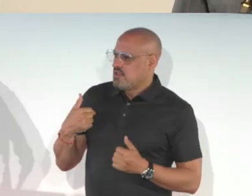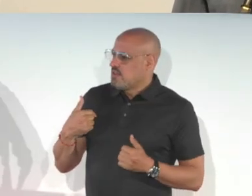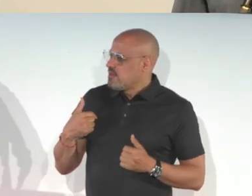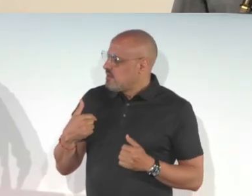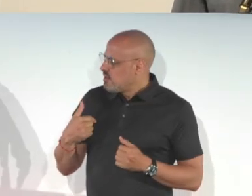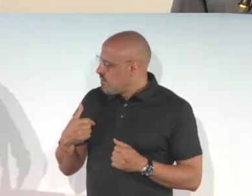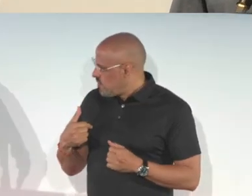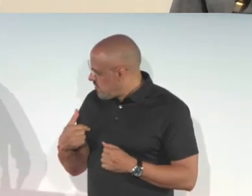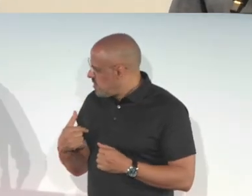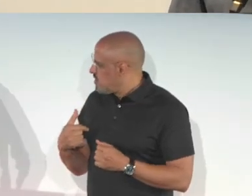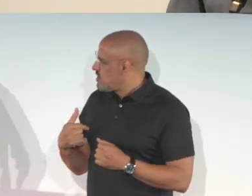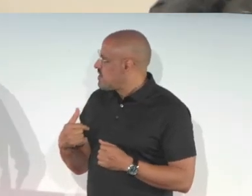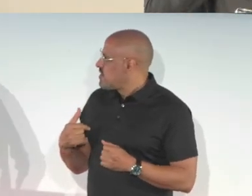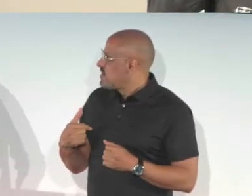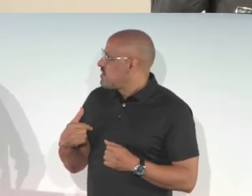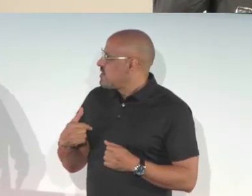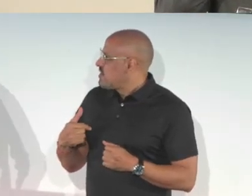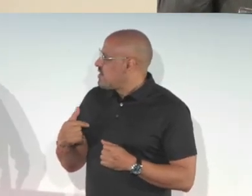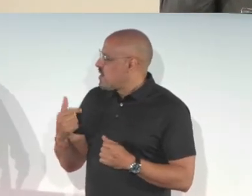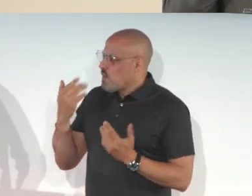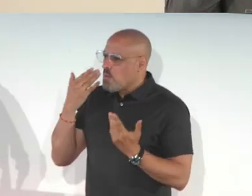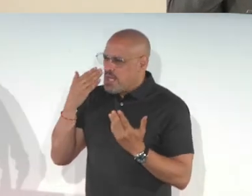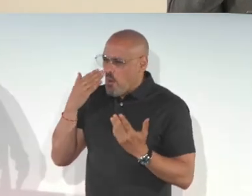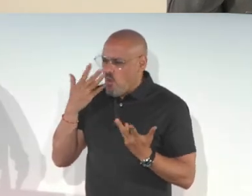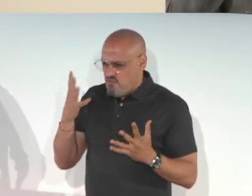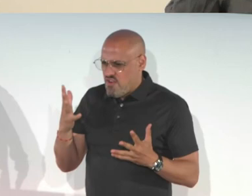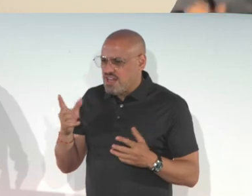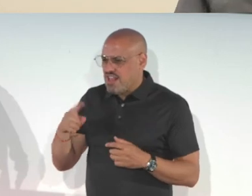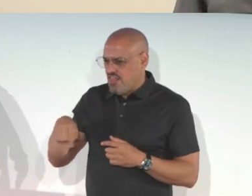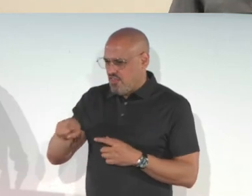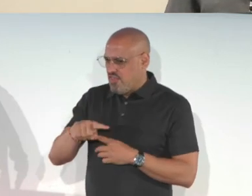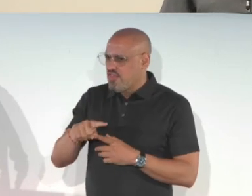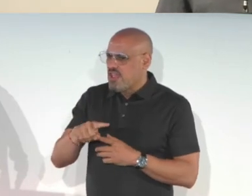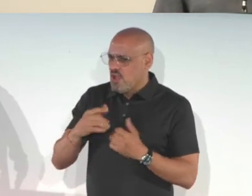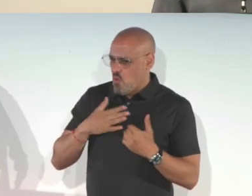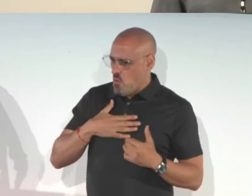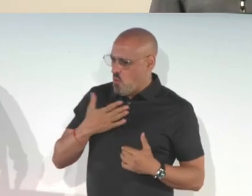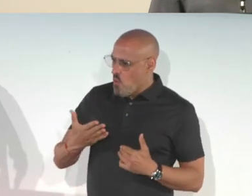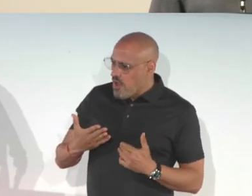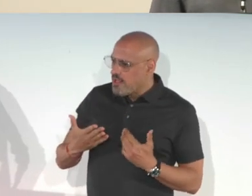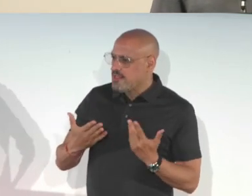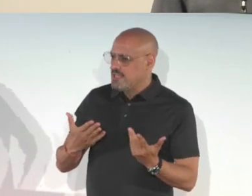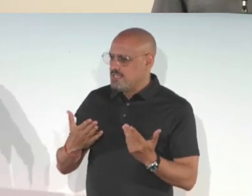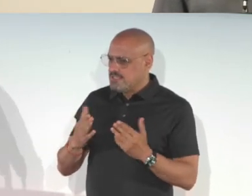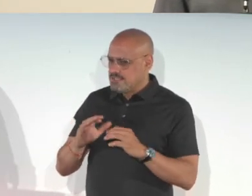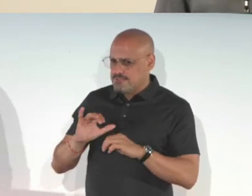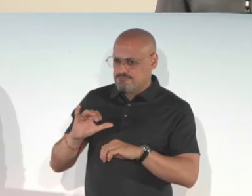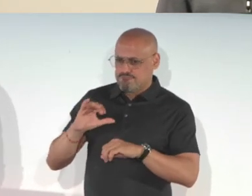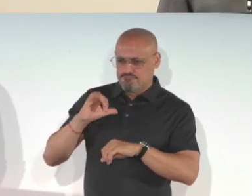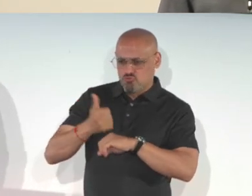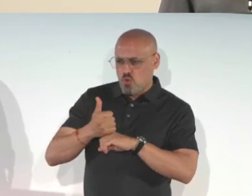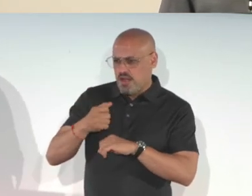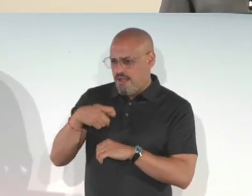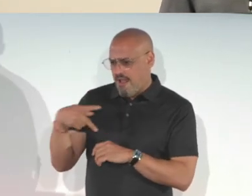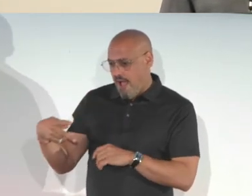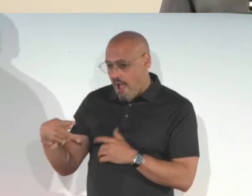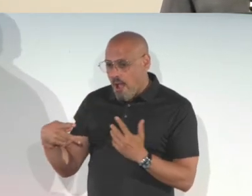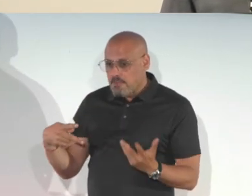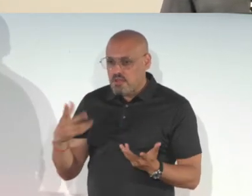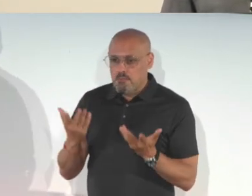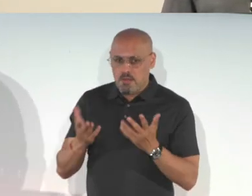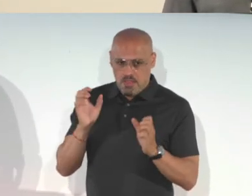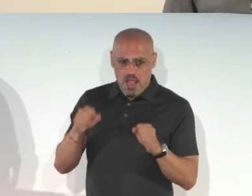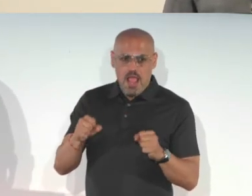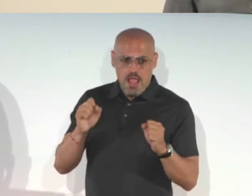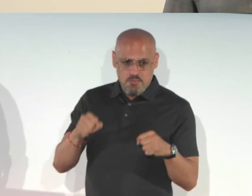will be very seamless. Yeah. And like Sean mentioned, we don't know exactly where they're heading, but we